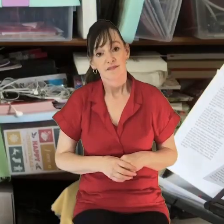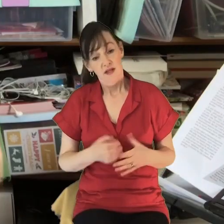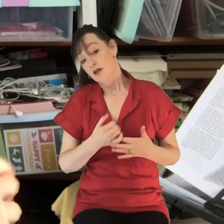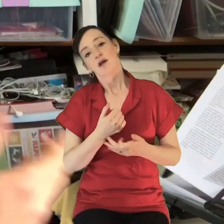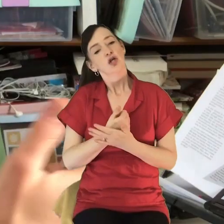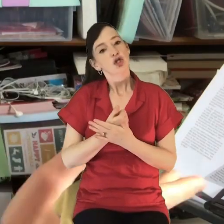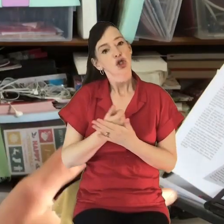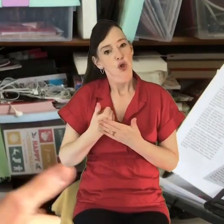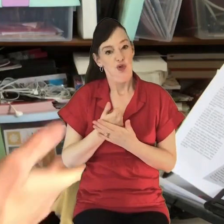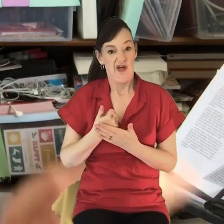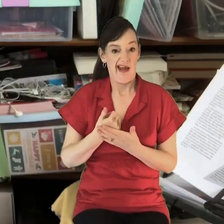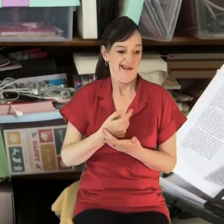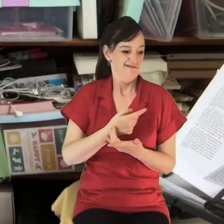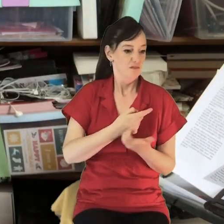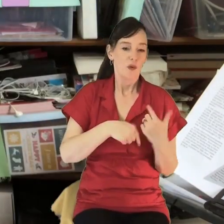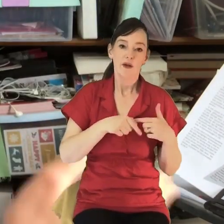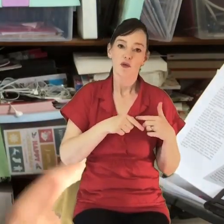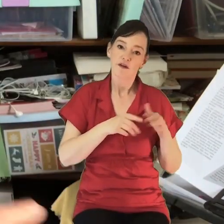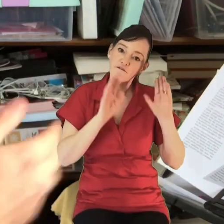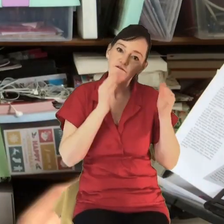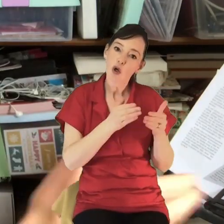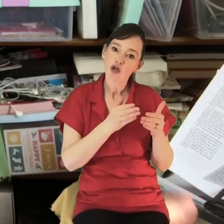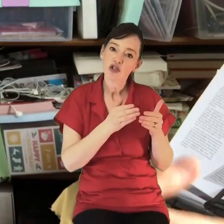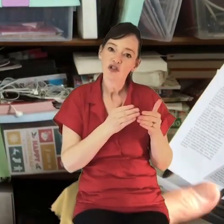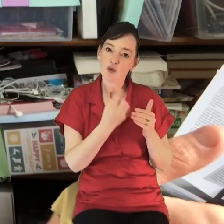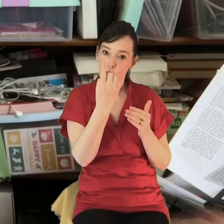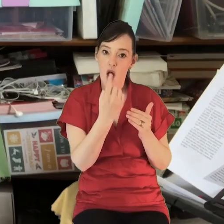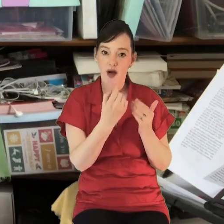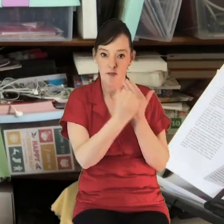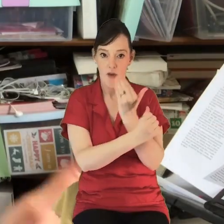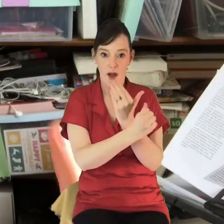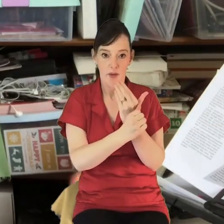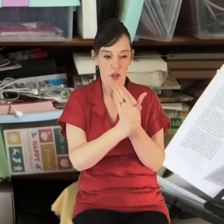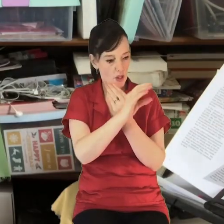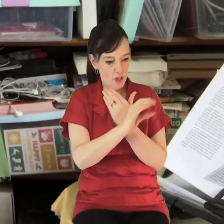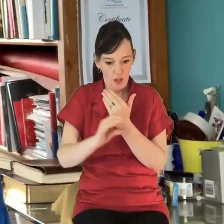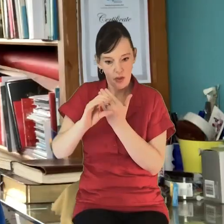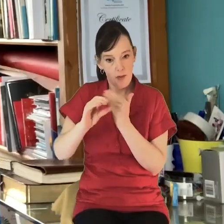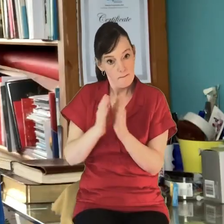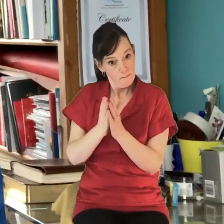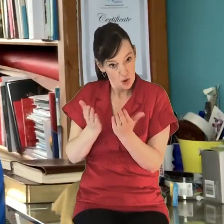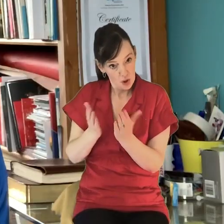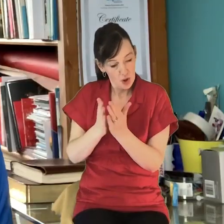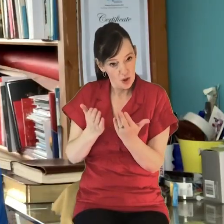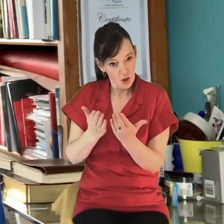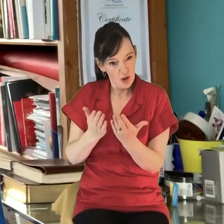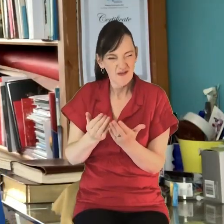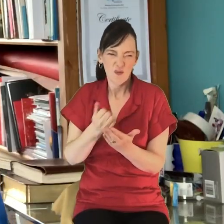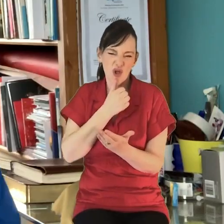days. And normally we would work through a book of the Bible in that time. kind of just little by little, often using material I'd